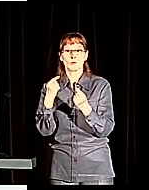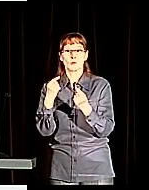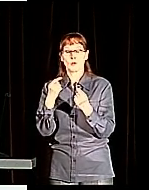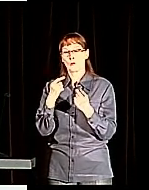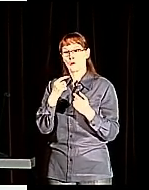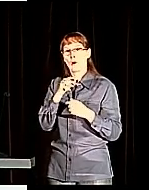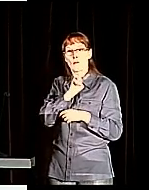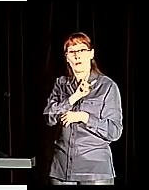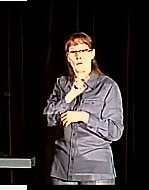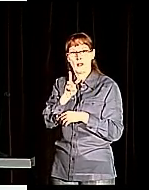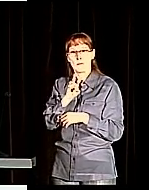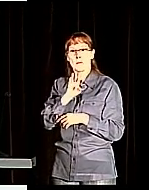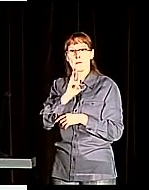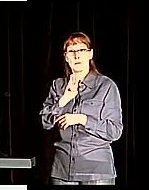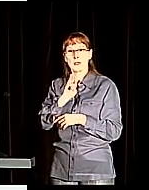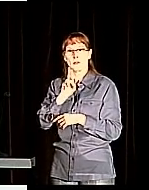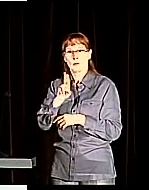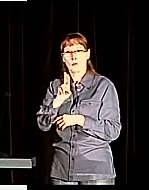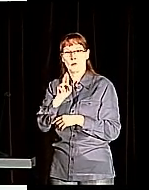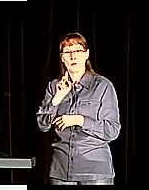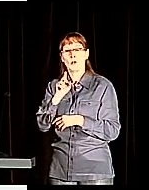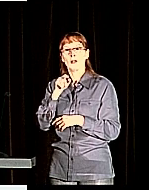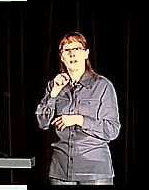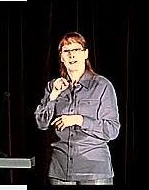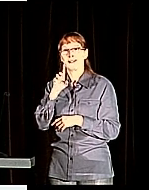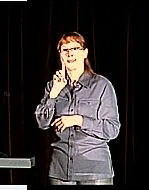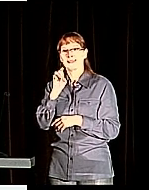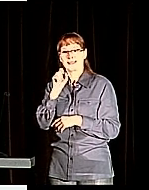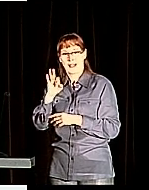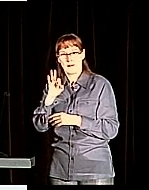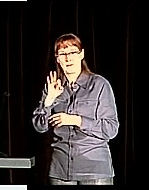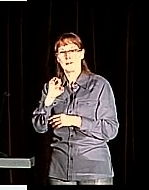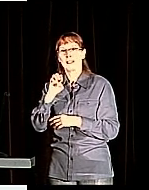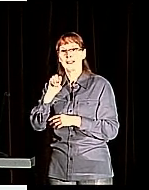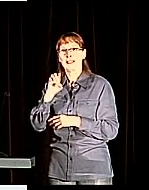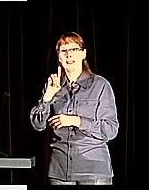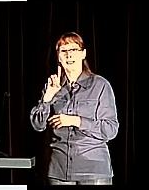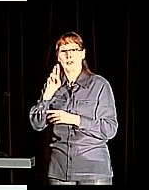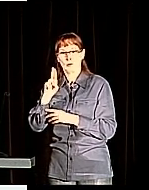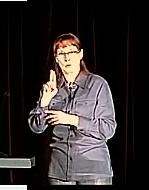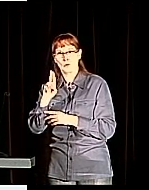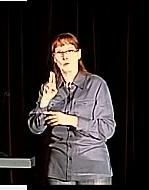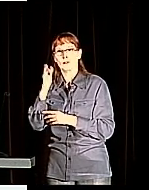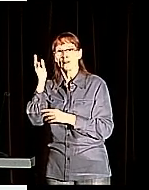.edu slash cscd.